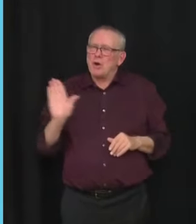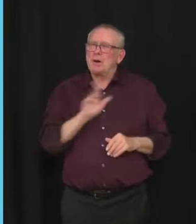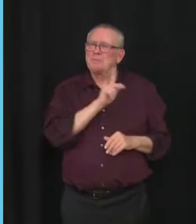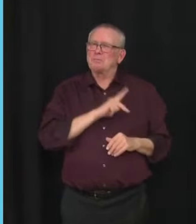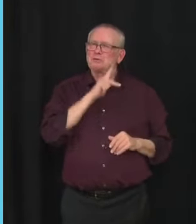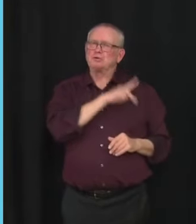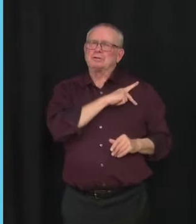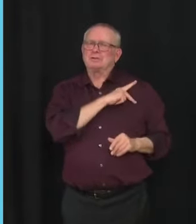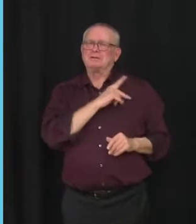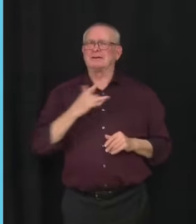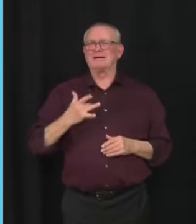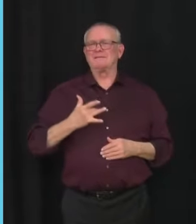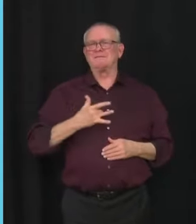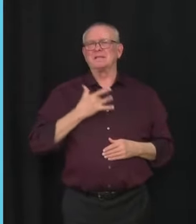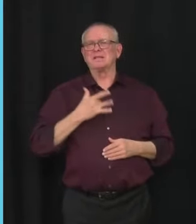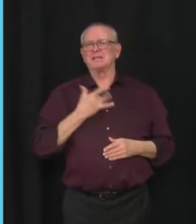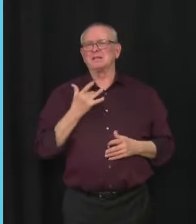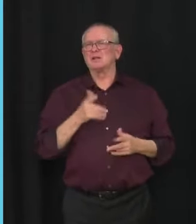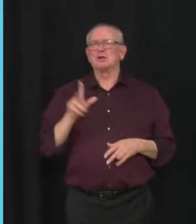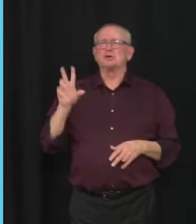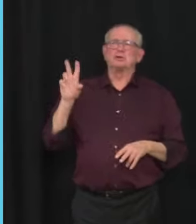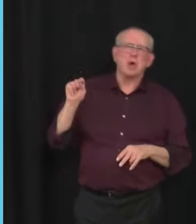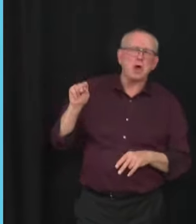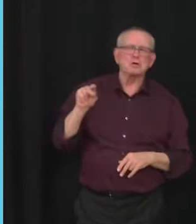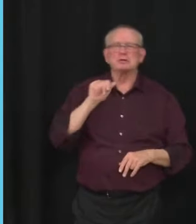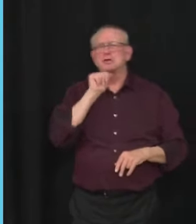well, you didn't really incite